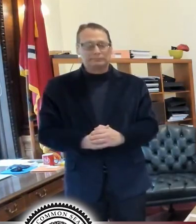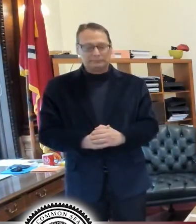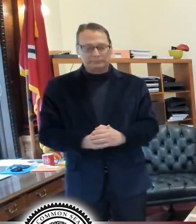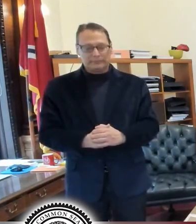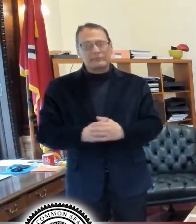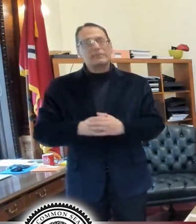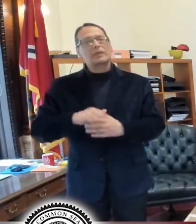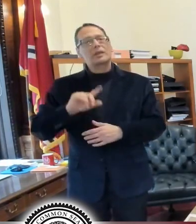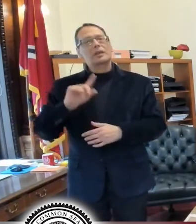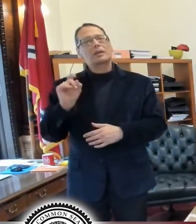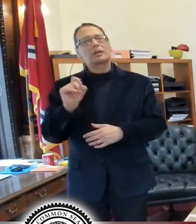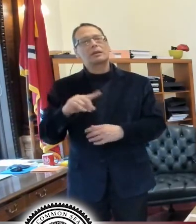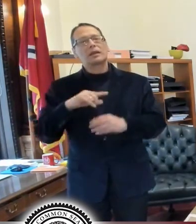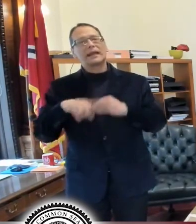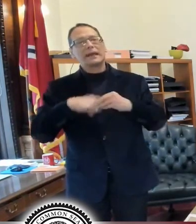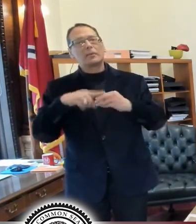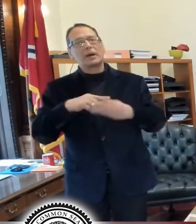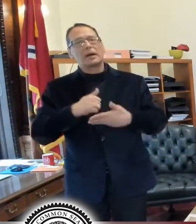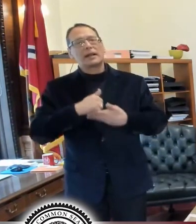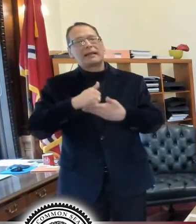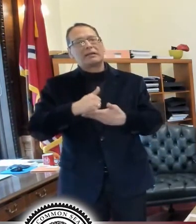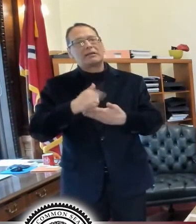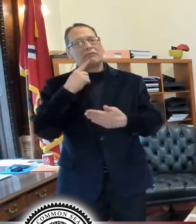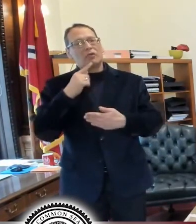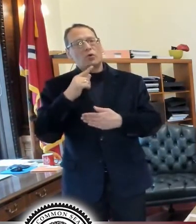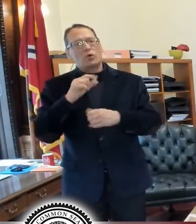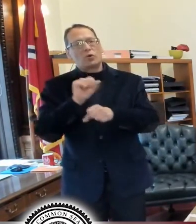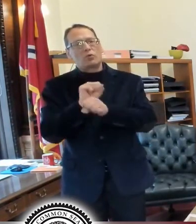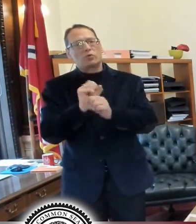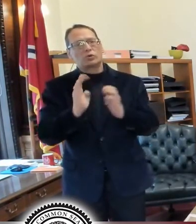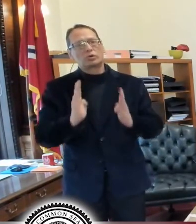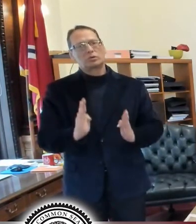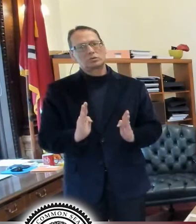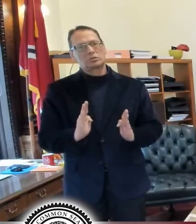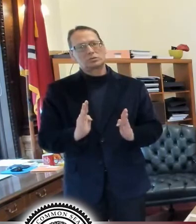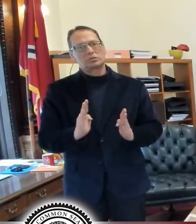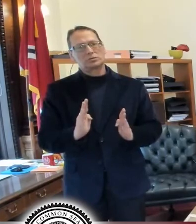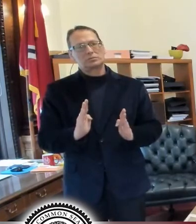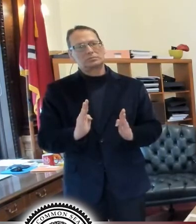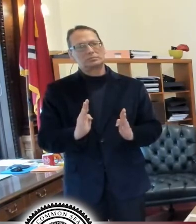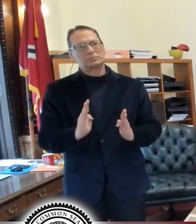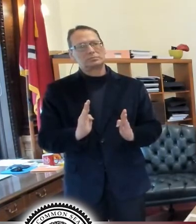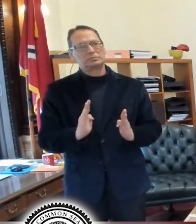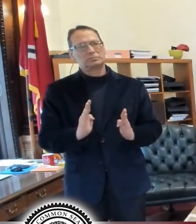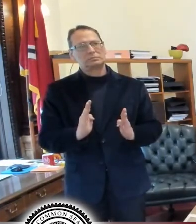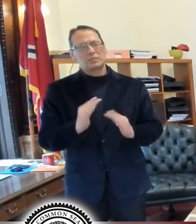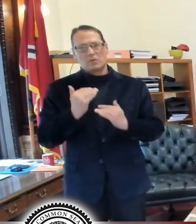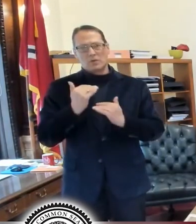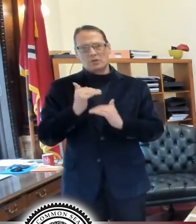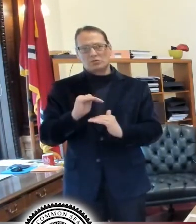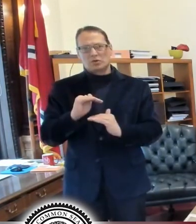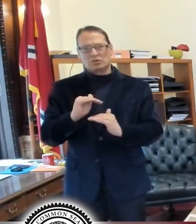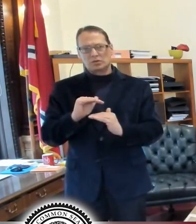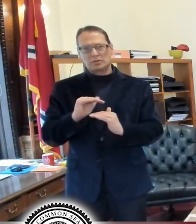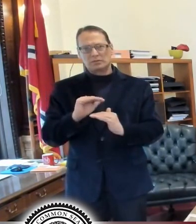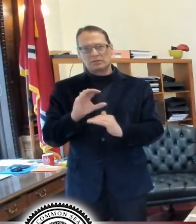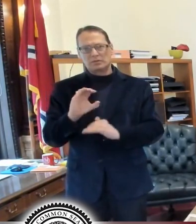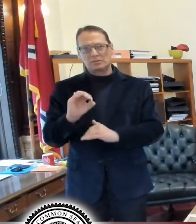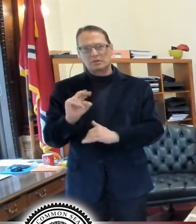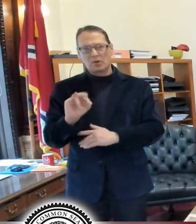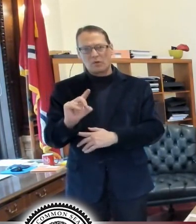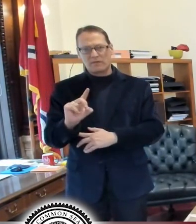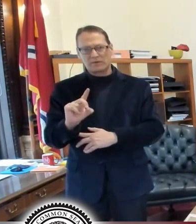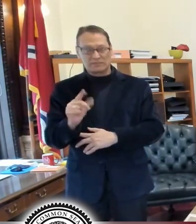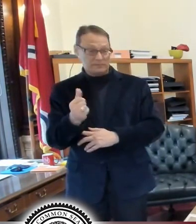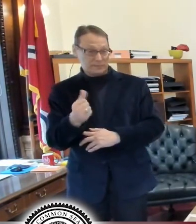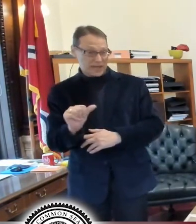about, um, assistance for employees, mayor, uh, who have been impacted by restrictions, um, moving forward.